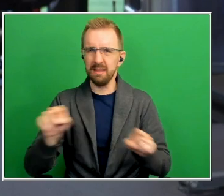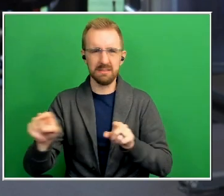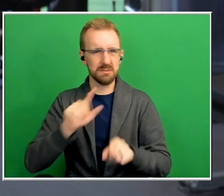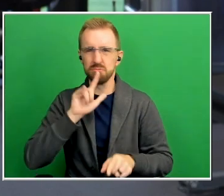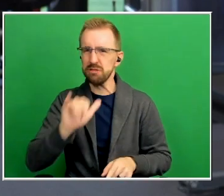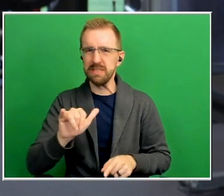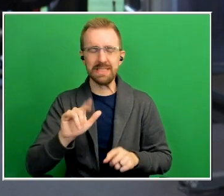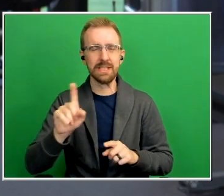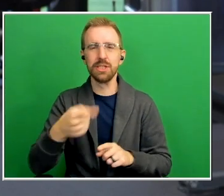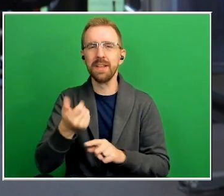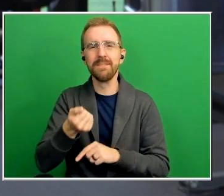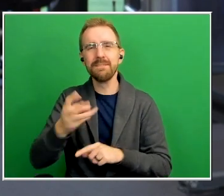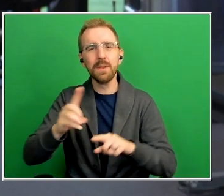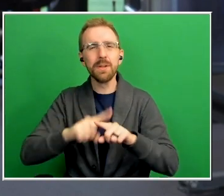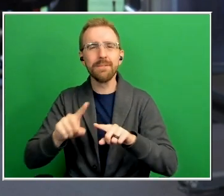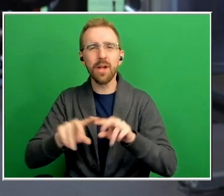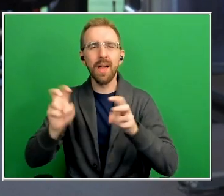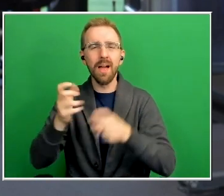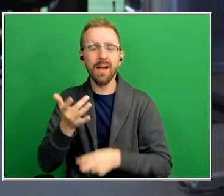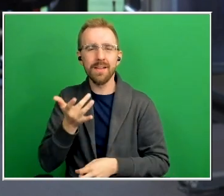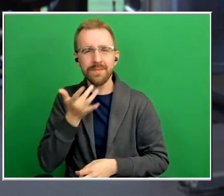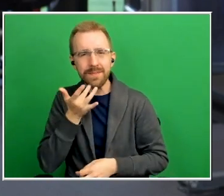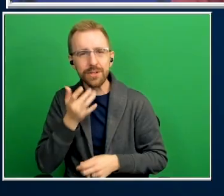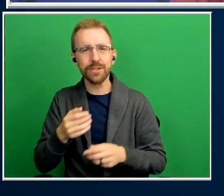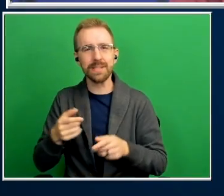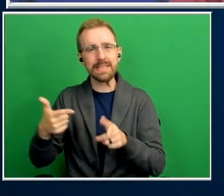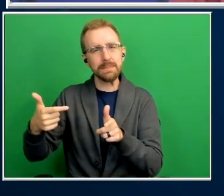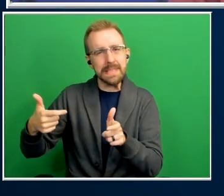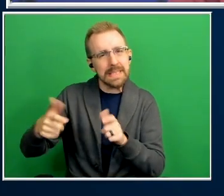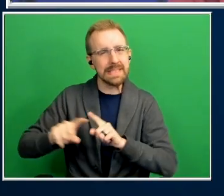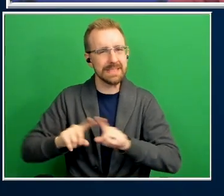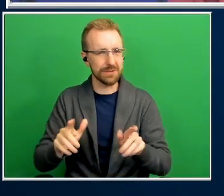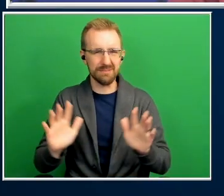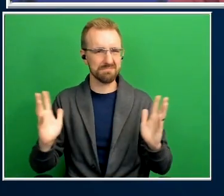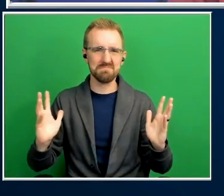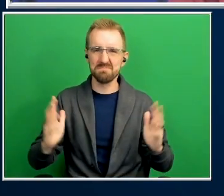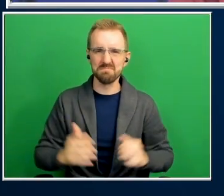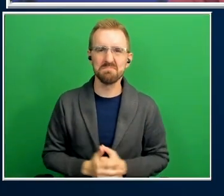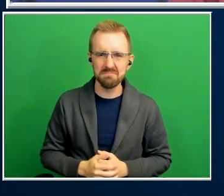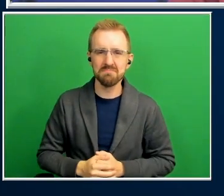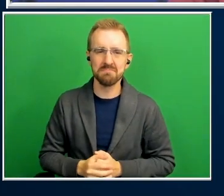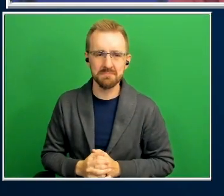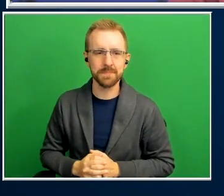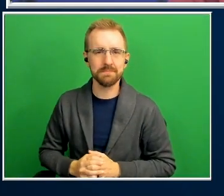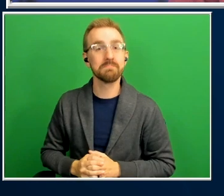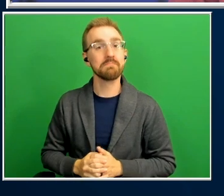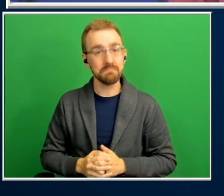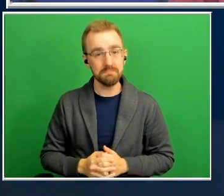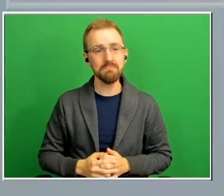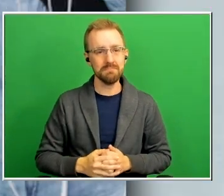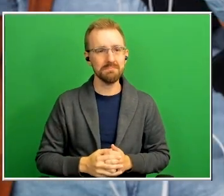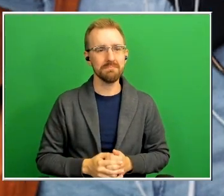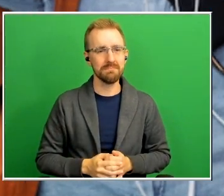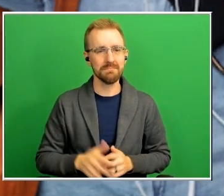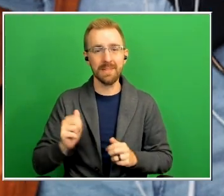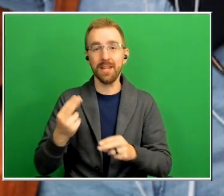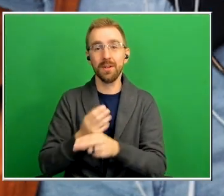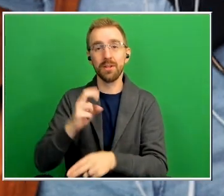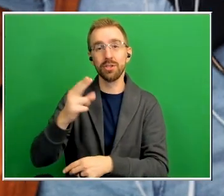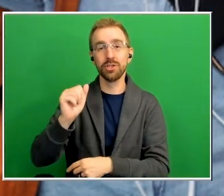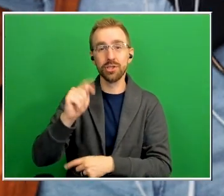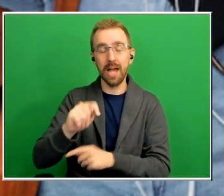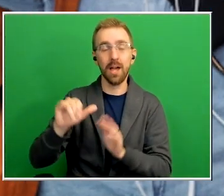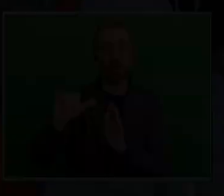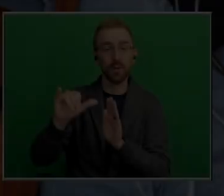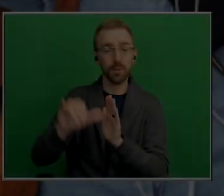different flavor a little bit different speed to things all right be sure to ask your questions you can use the chat on youtube or facebook you can